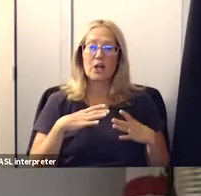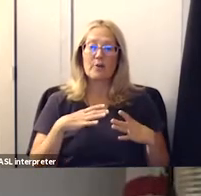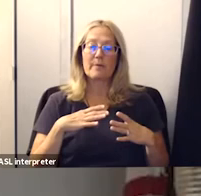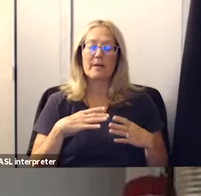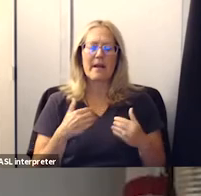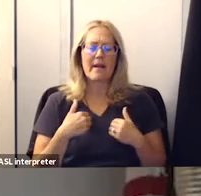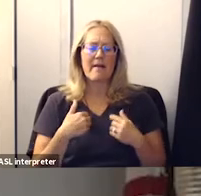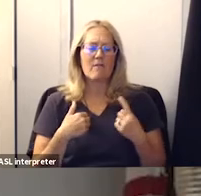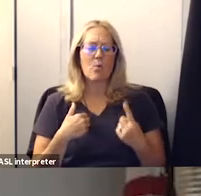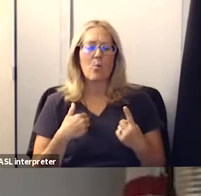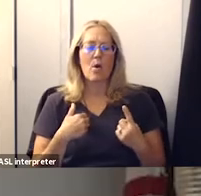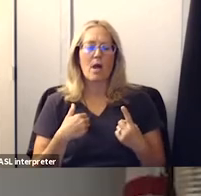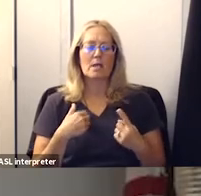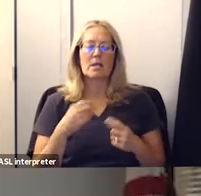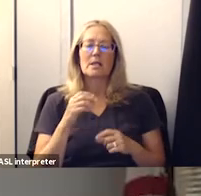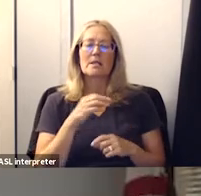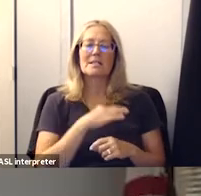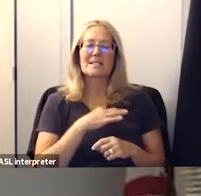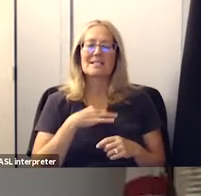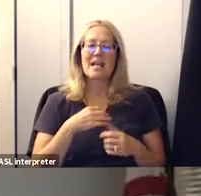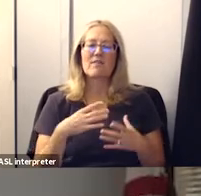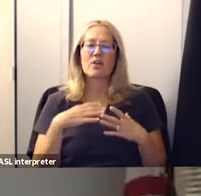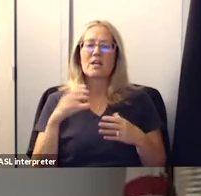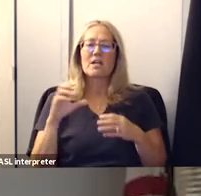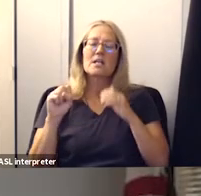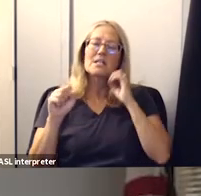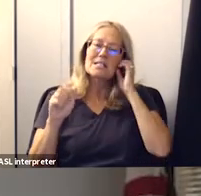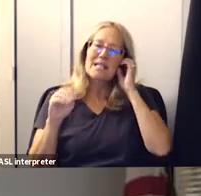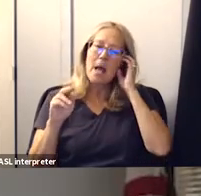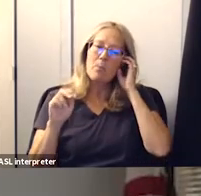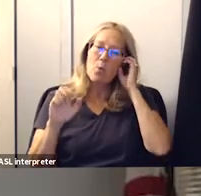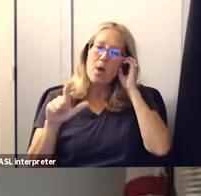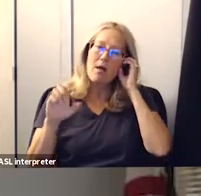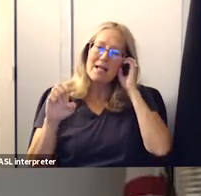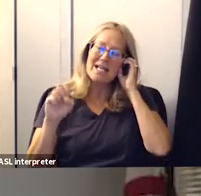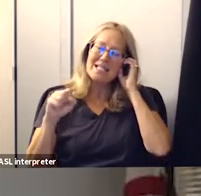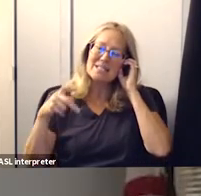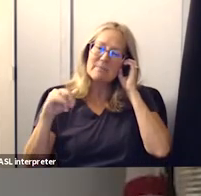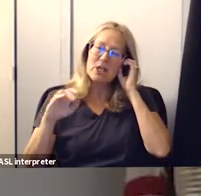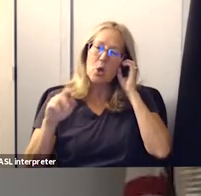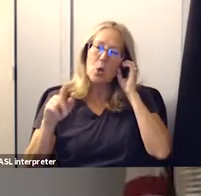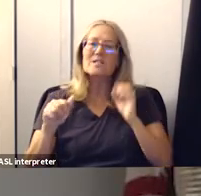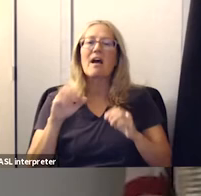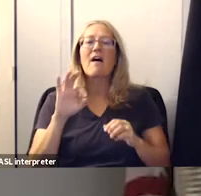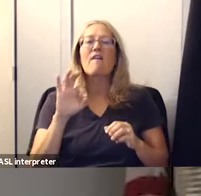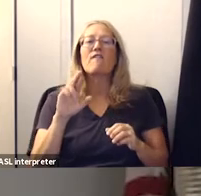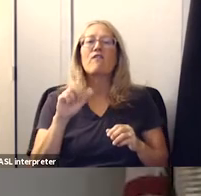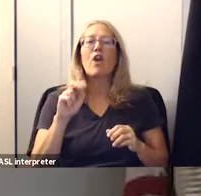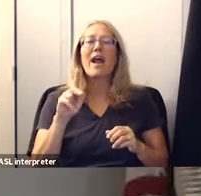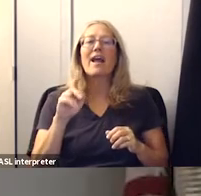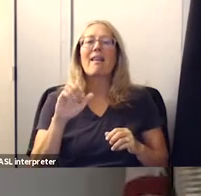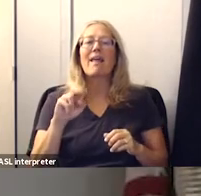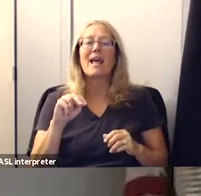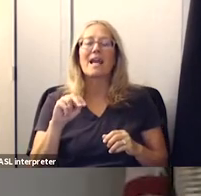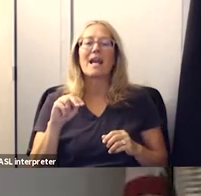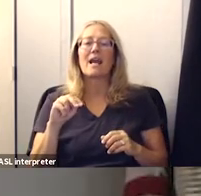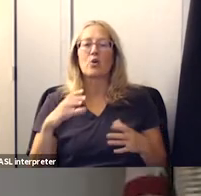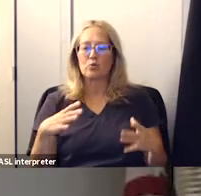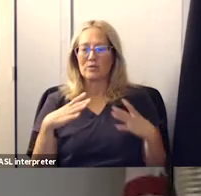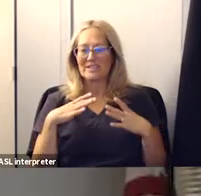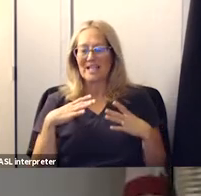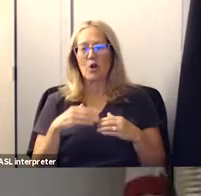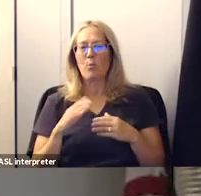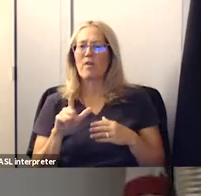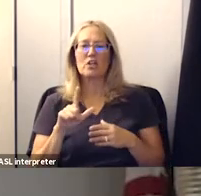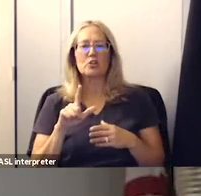one employee retire samuel espinoza the head custodian of franklin who retires with over 21 years of